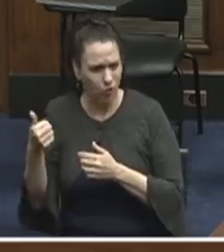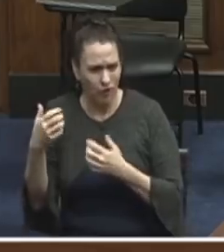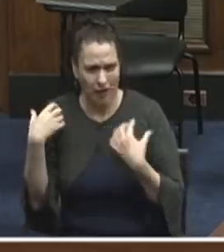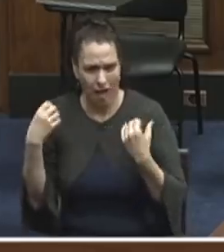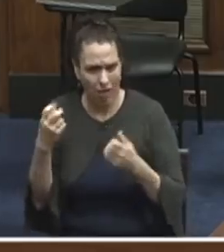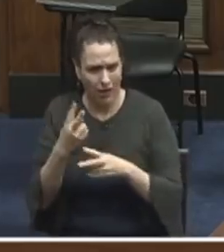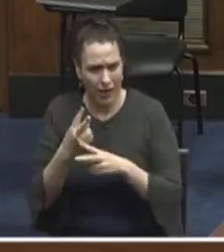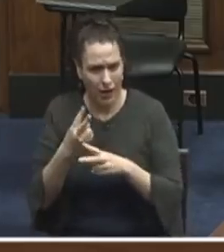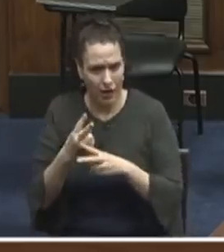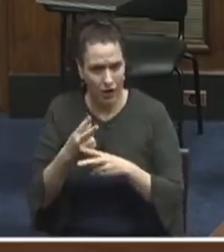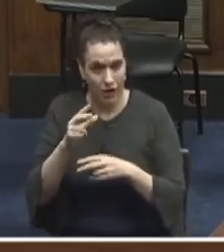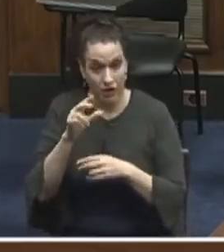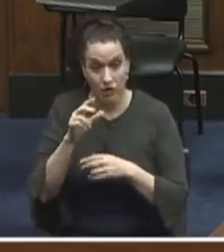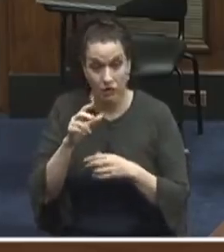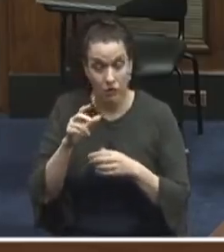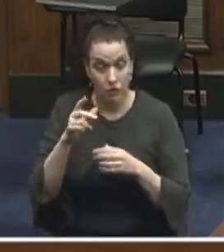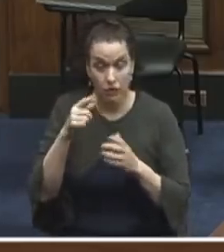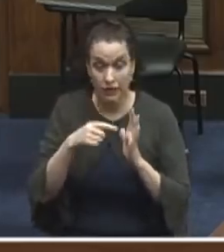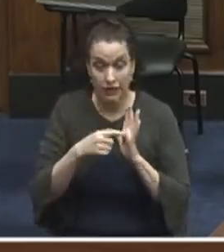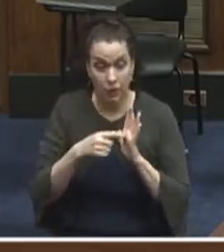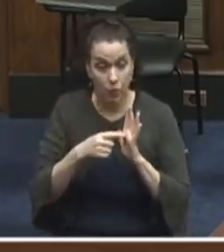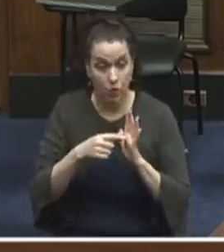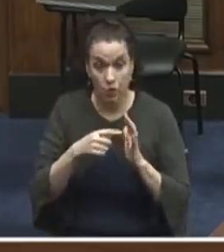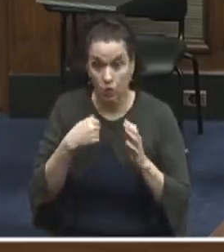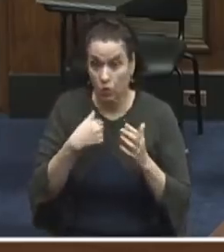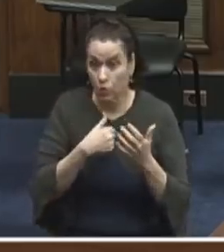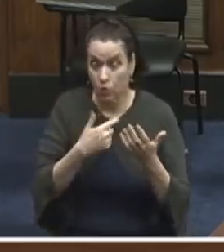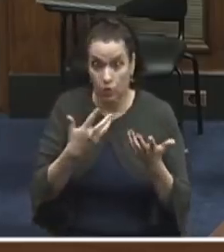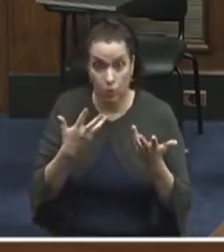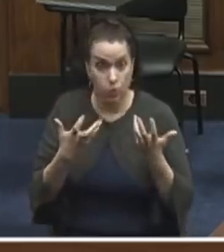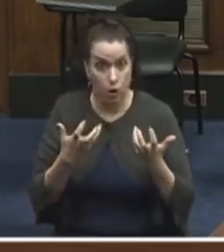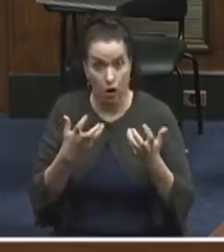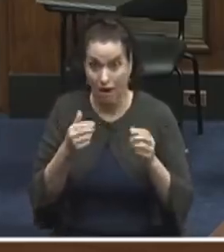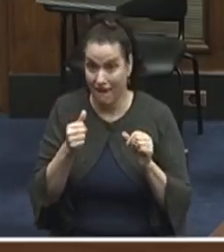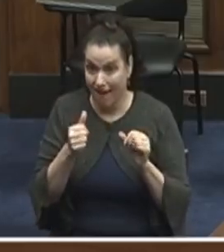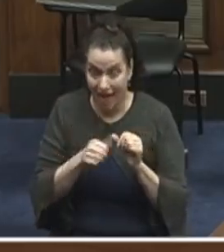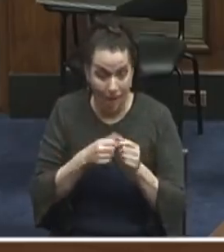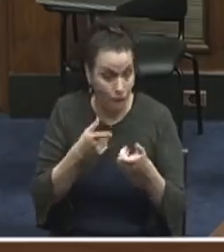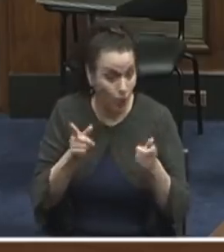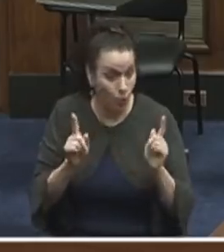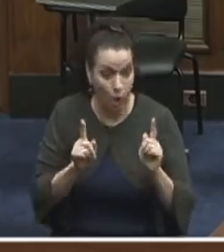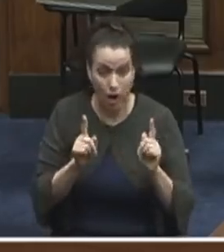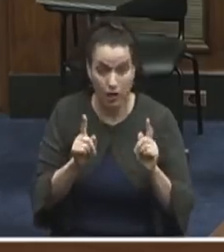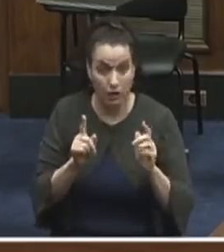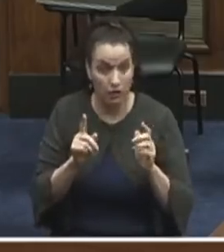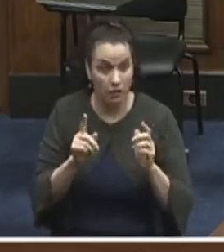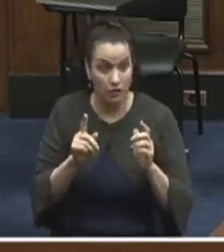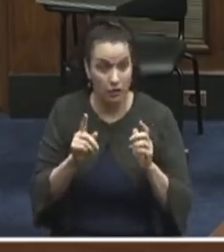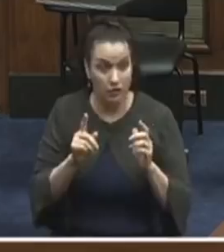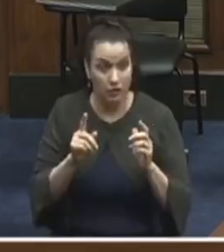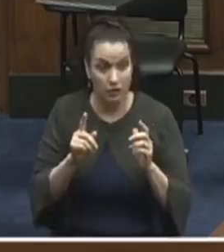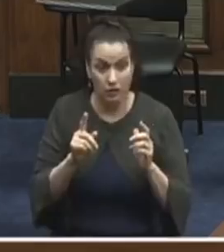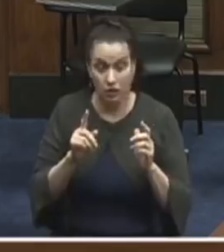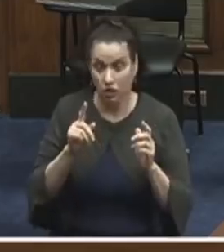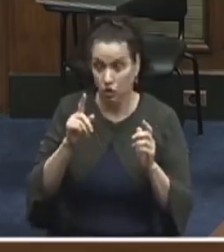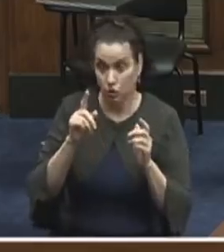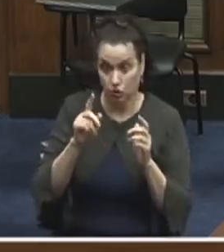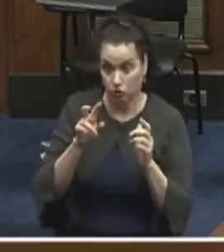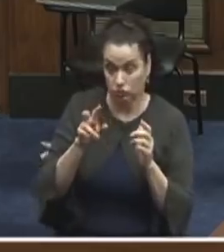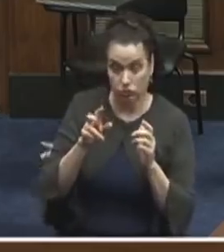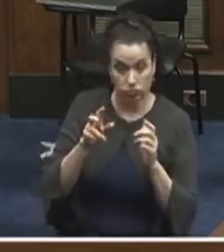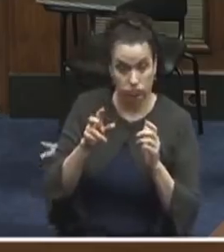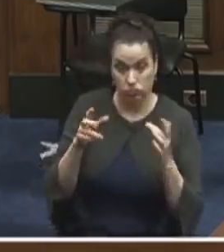that that would be the model that we would want everybody to move to just like employer-provided health care?